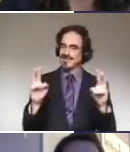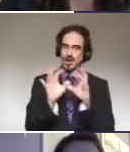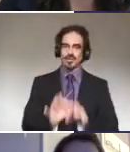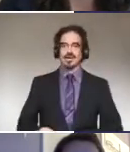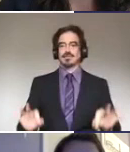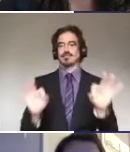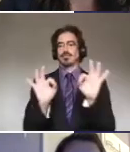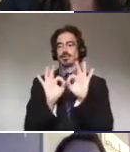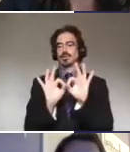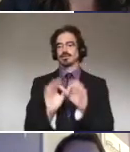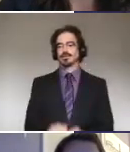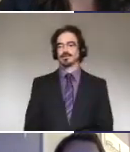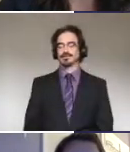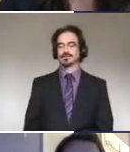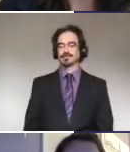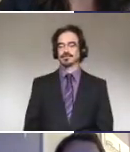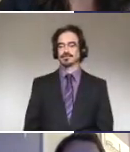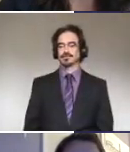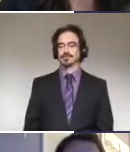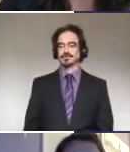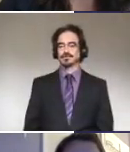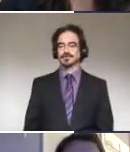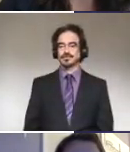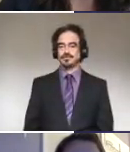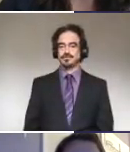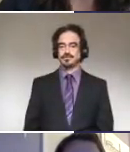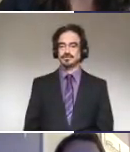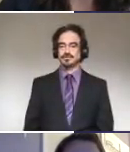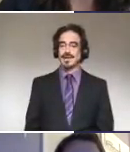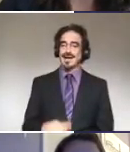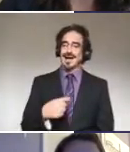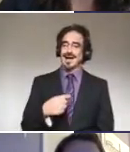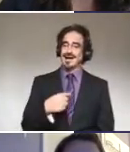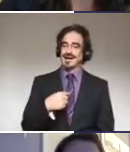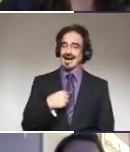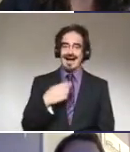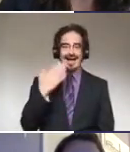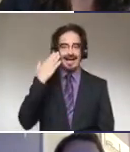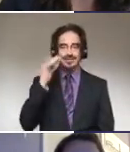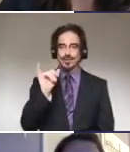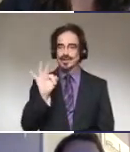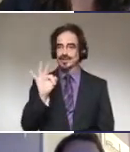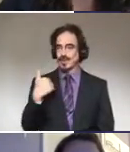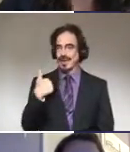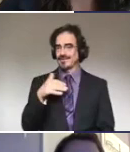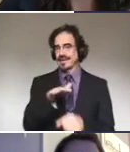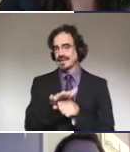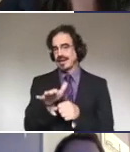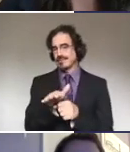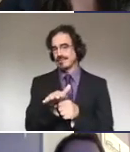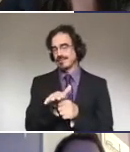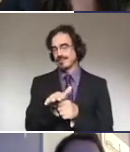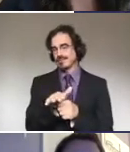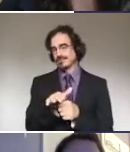don't know if there will ever be enough of a push to legislate interpreters